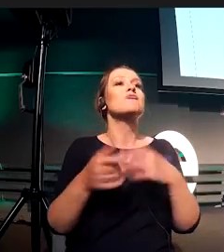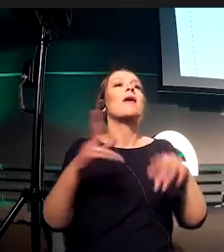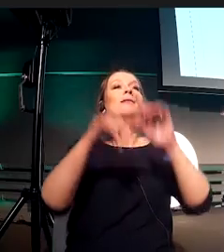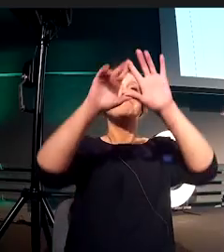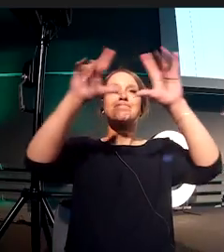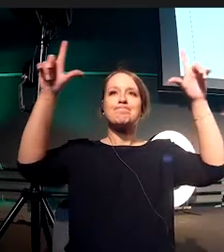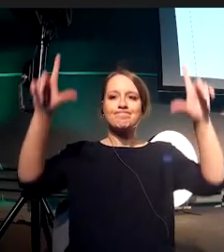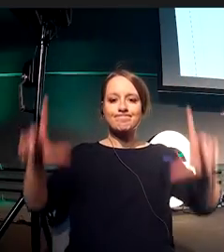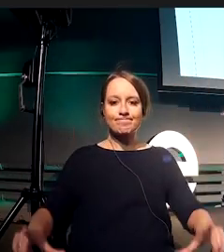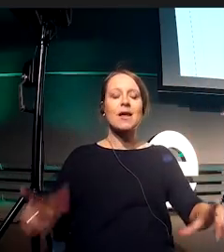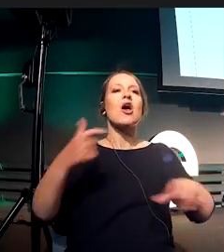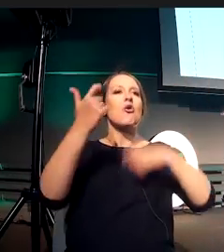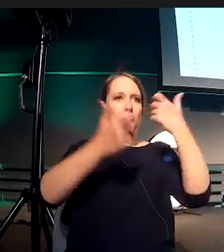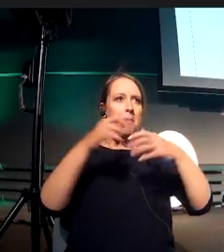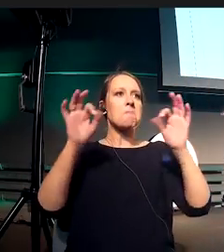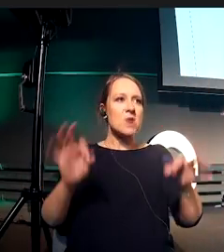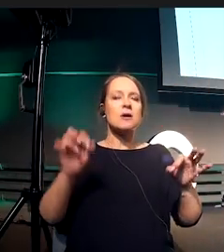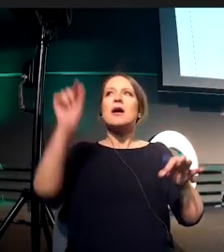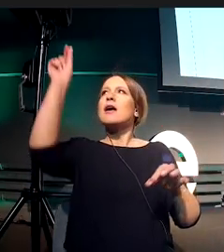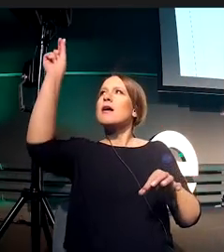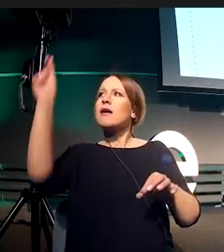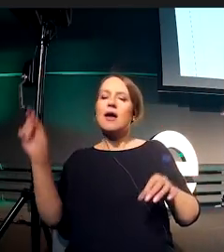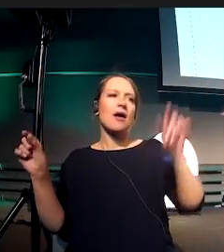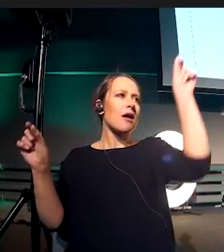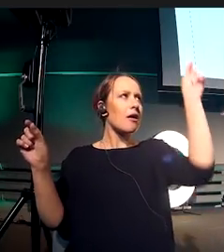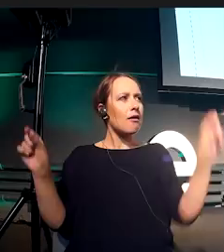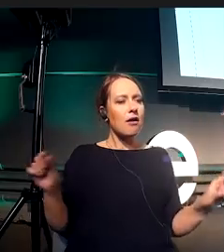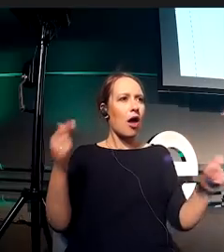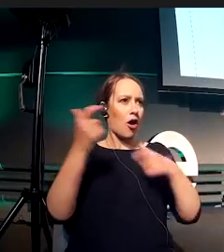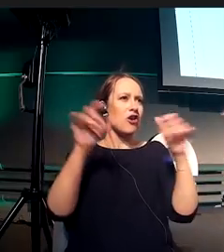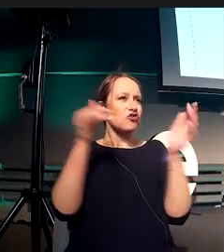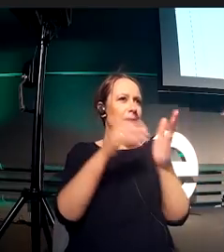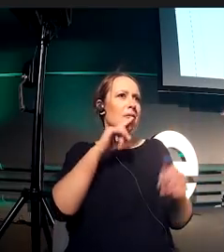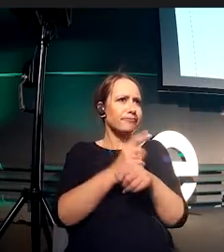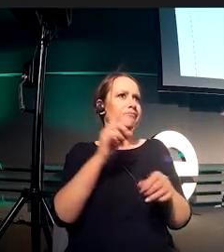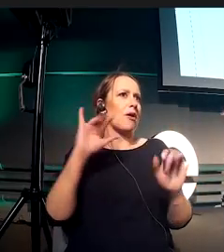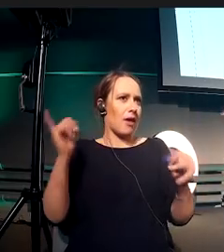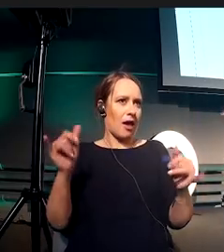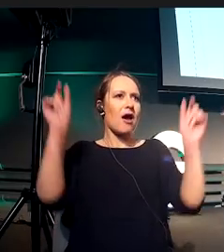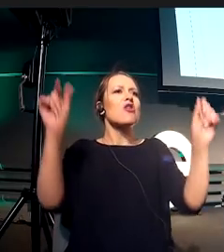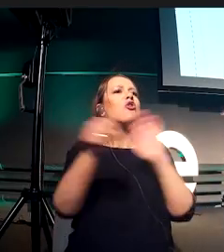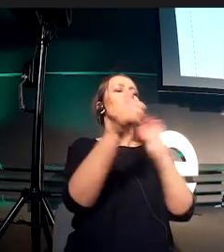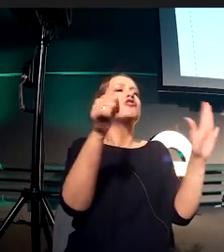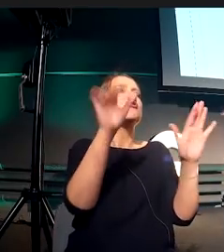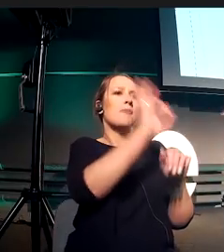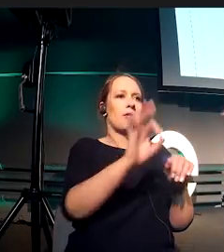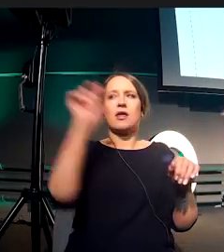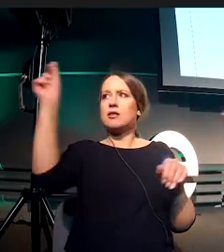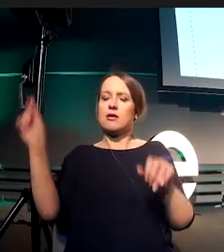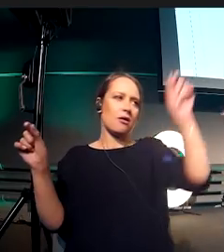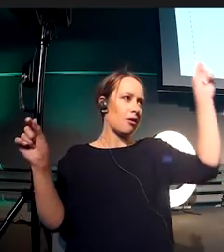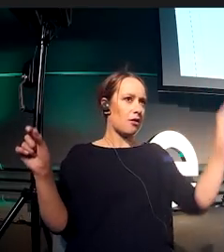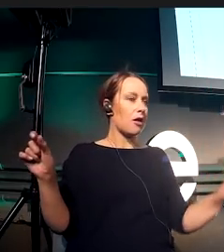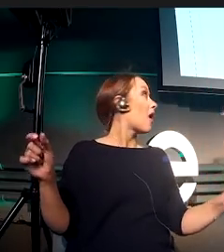could see the margins on the small ones use 6%. Or you could use the other one is 10%. So